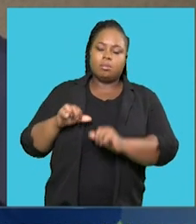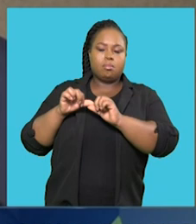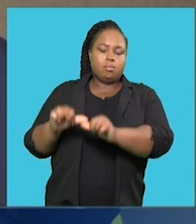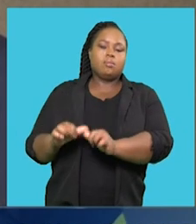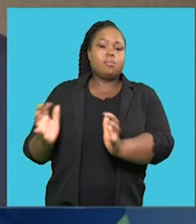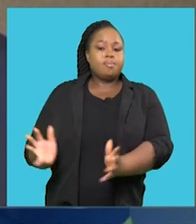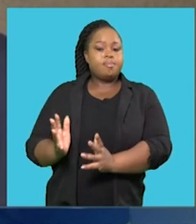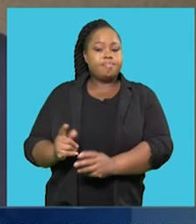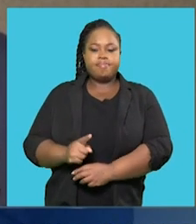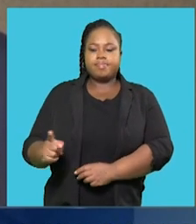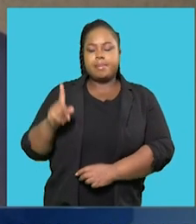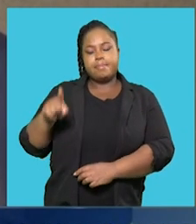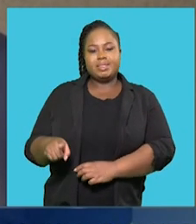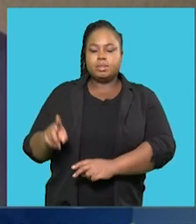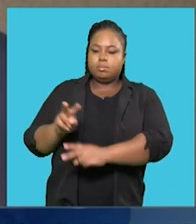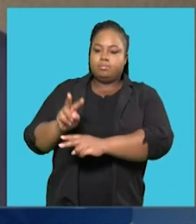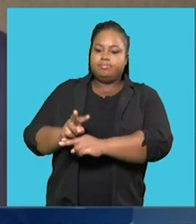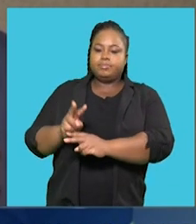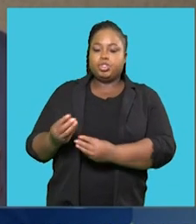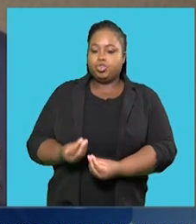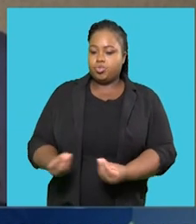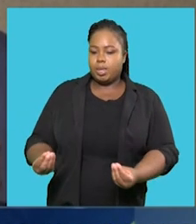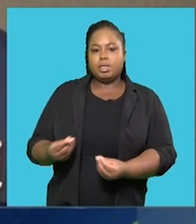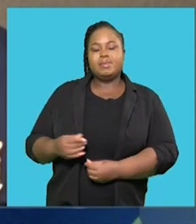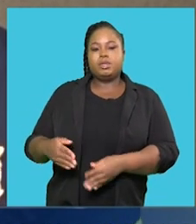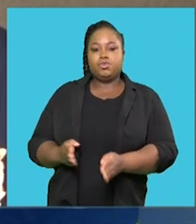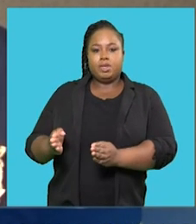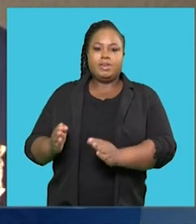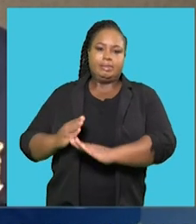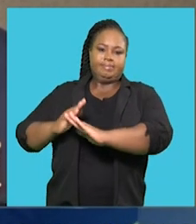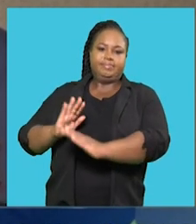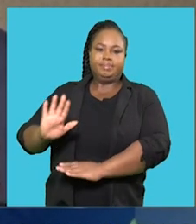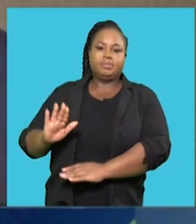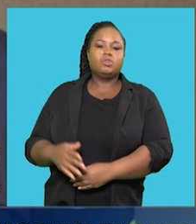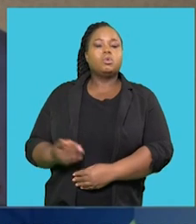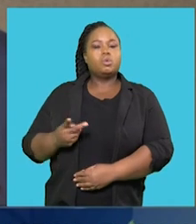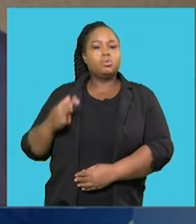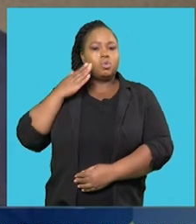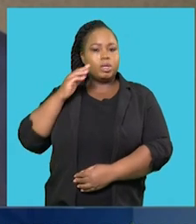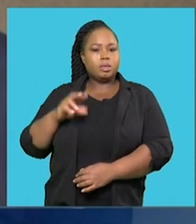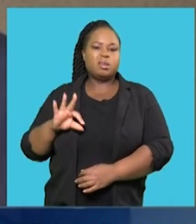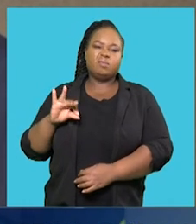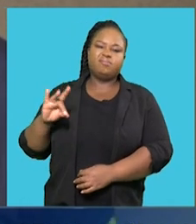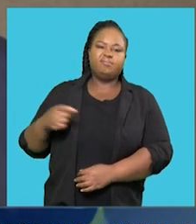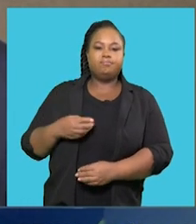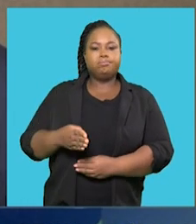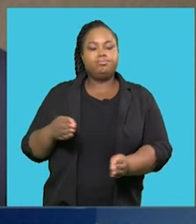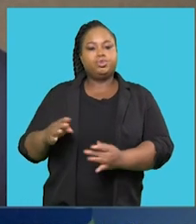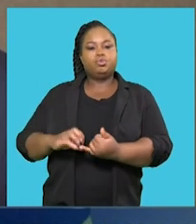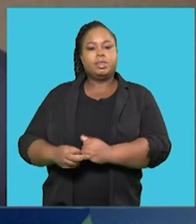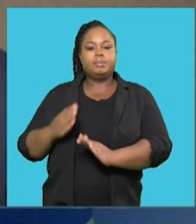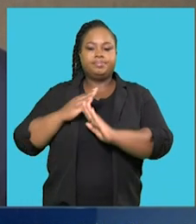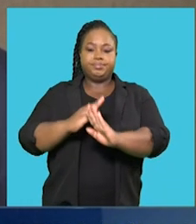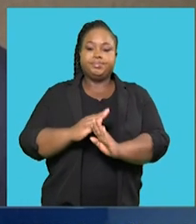to encourage them to monitor yankees to stay away from river streams As and when they're conducting their daily activities to avoid